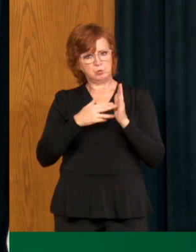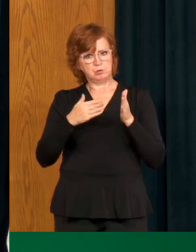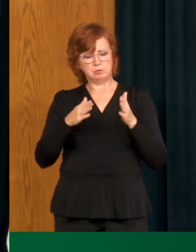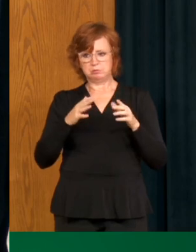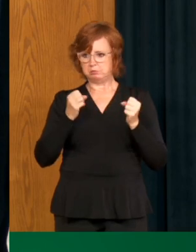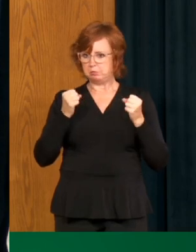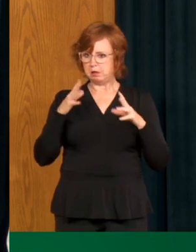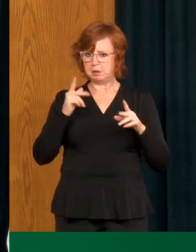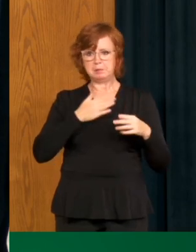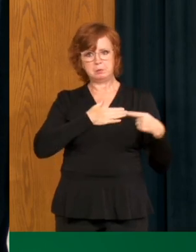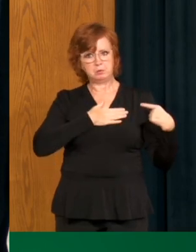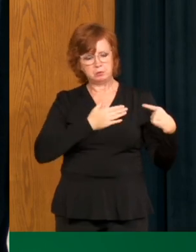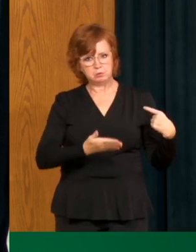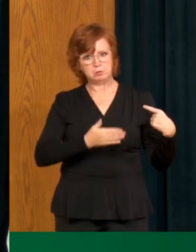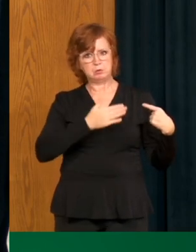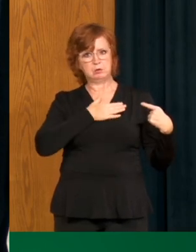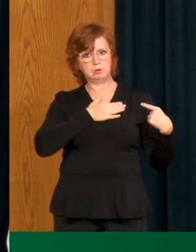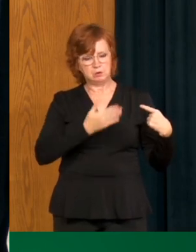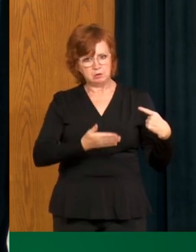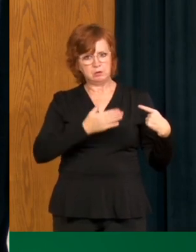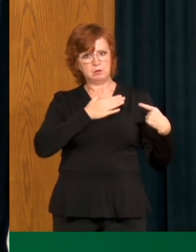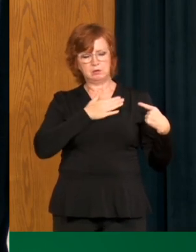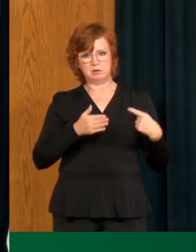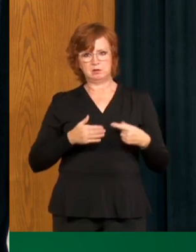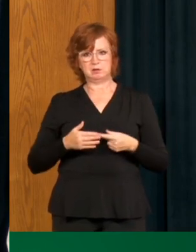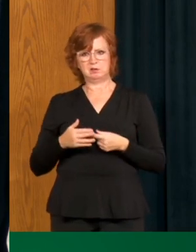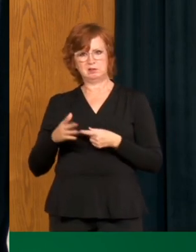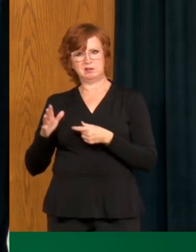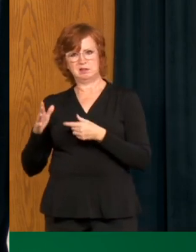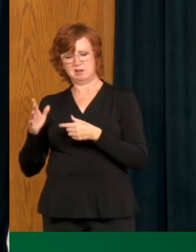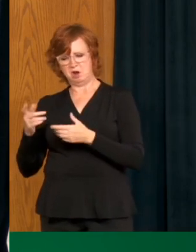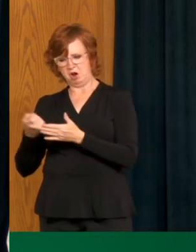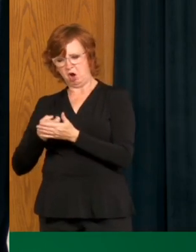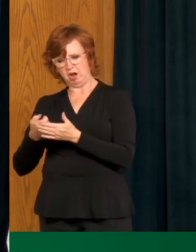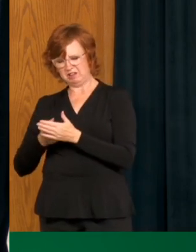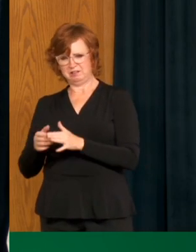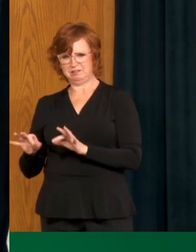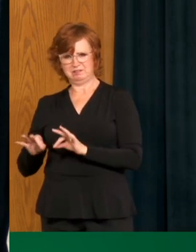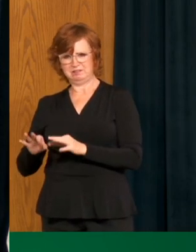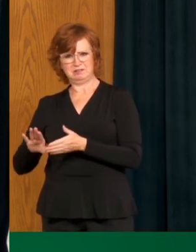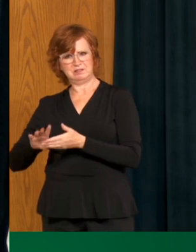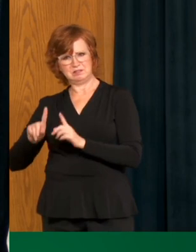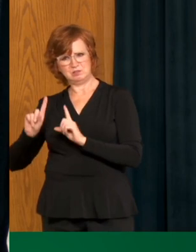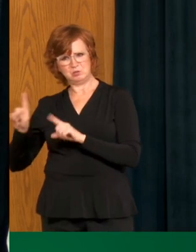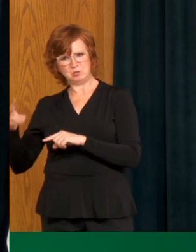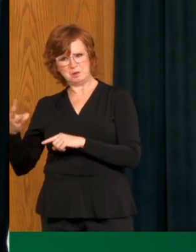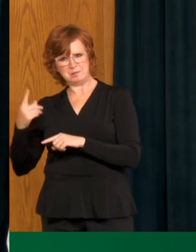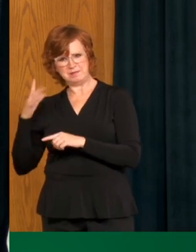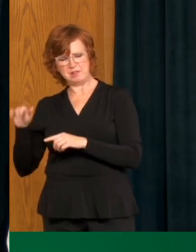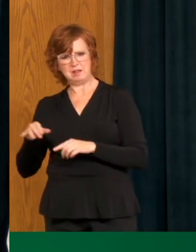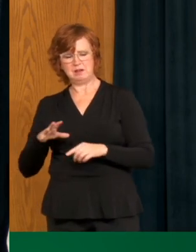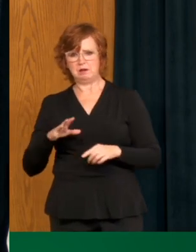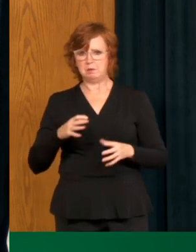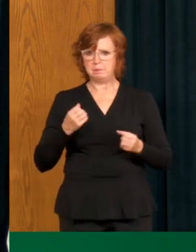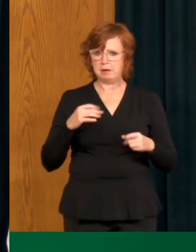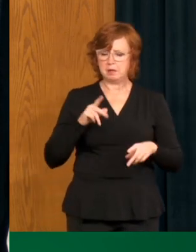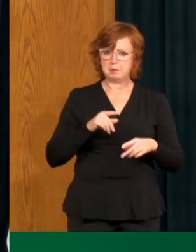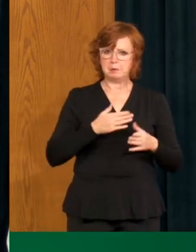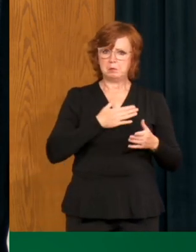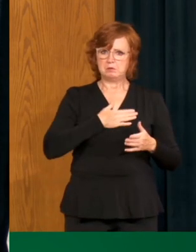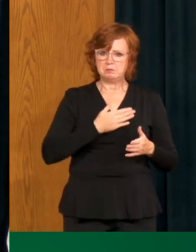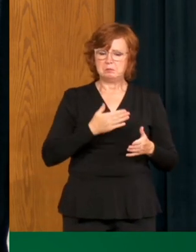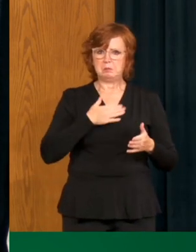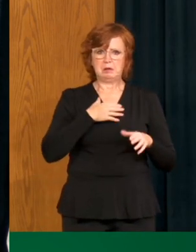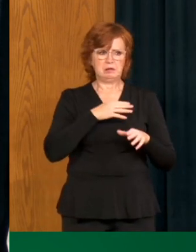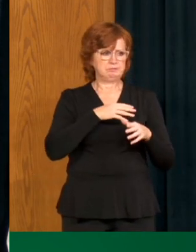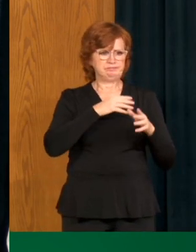Saskatchewan people that have sacrificed so much more than a hockey tournament in Winnipeg, for example. There are people in this province that are